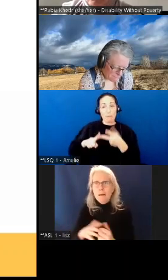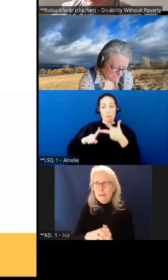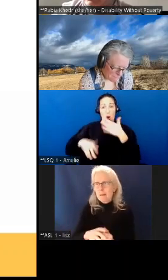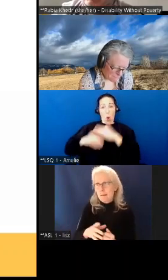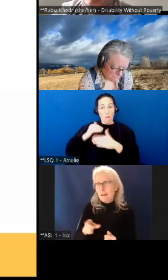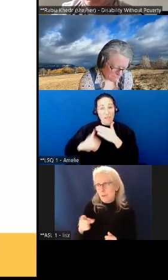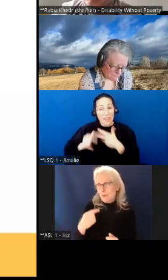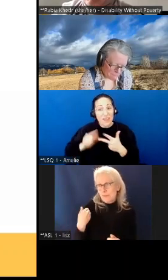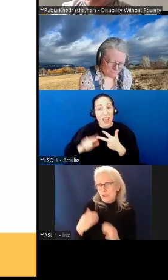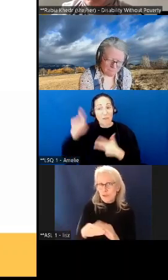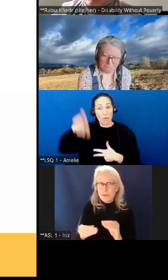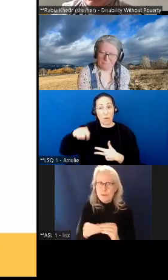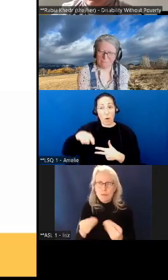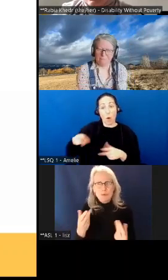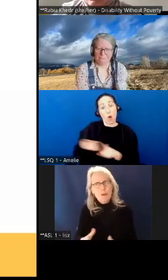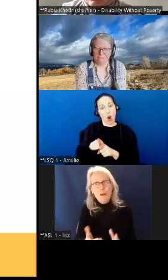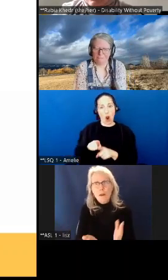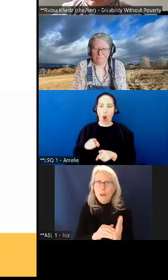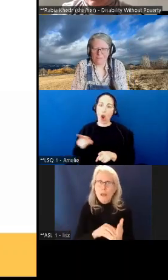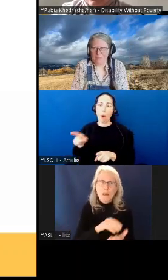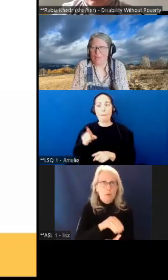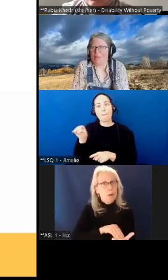right people don't want to be jumping through those hoops